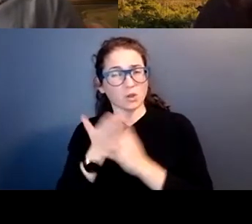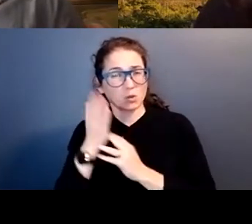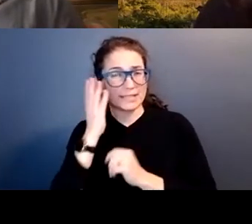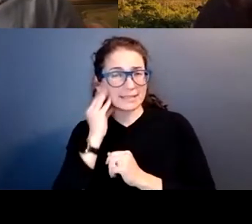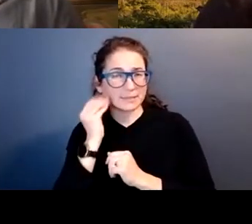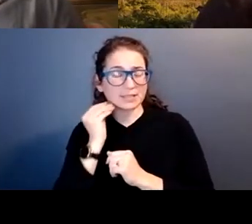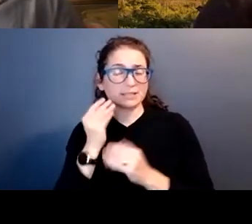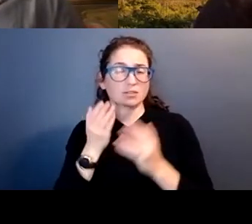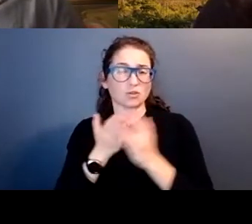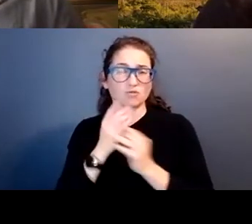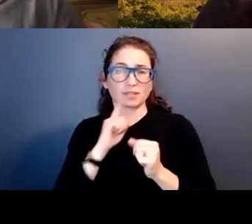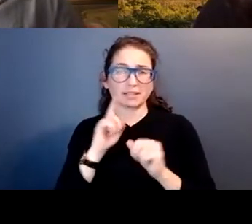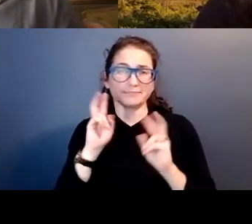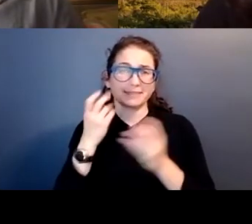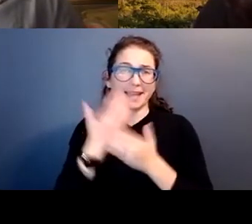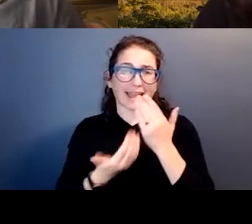through hands-on.